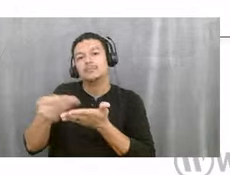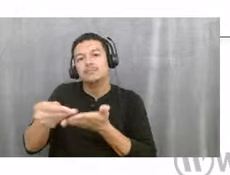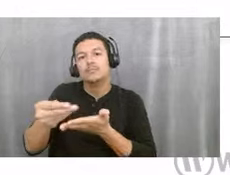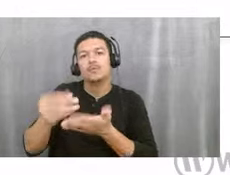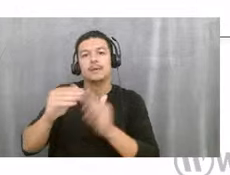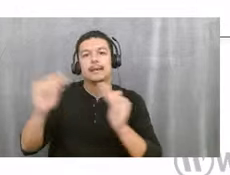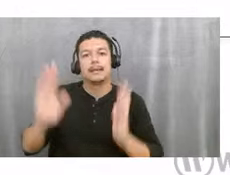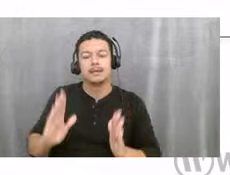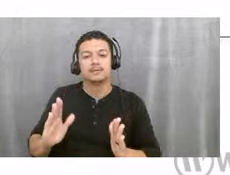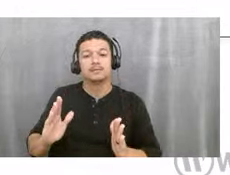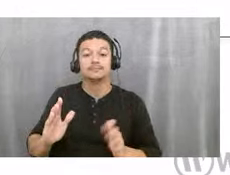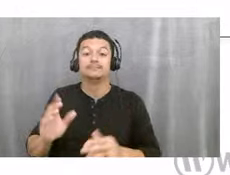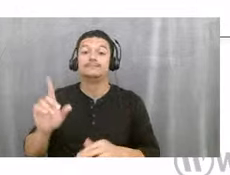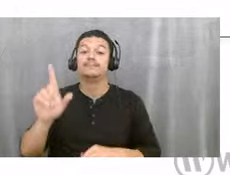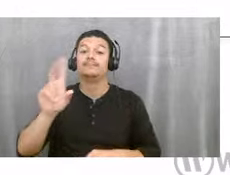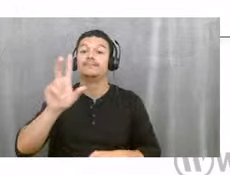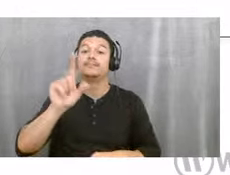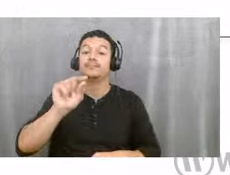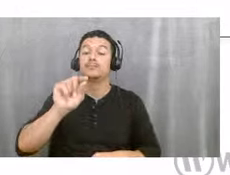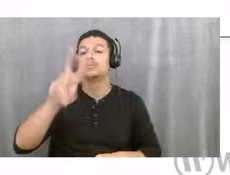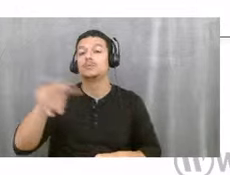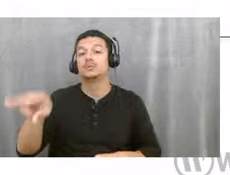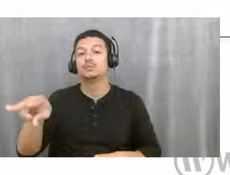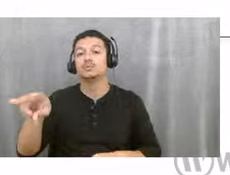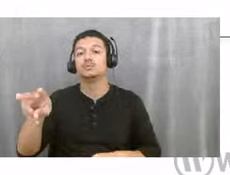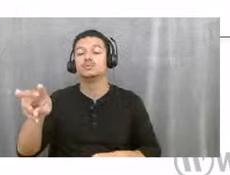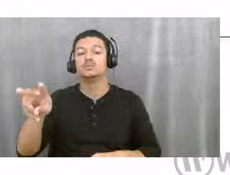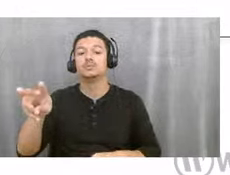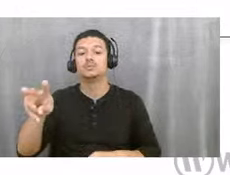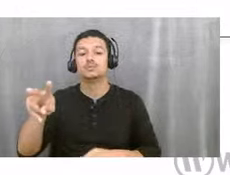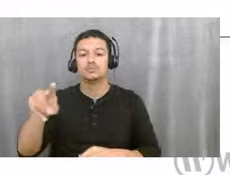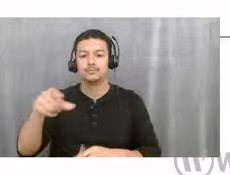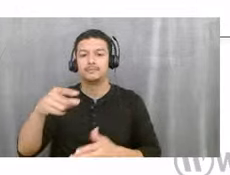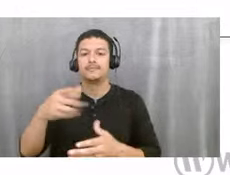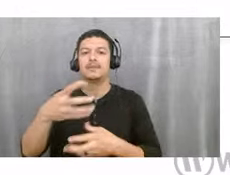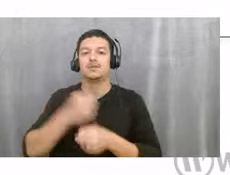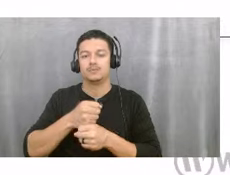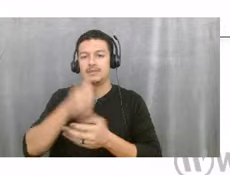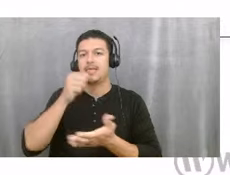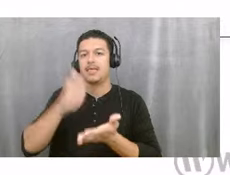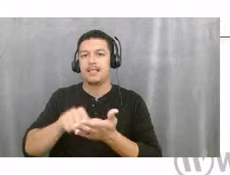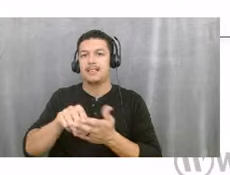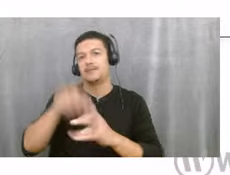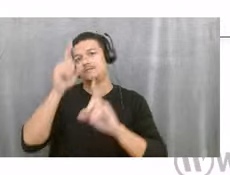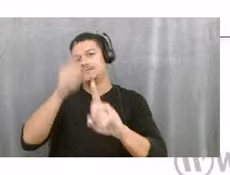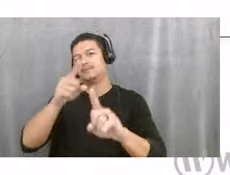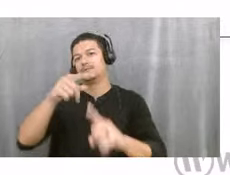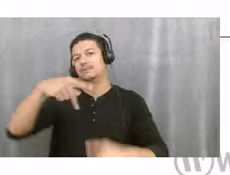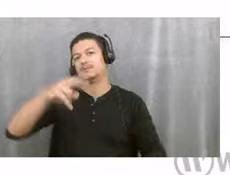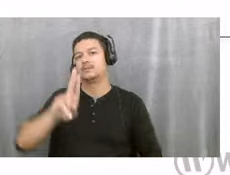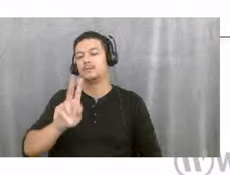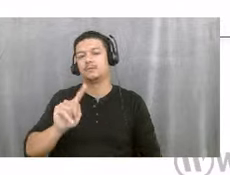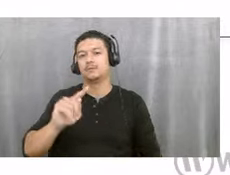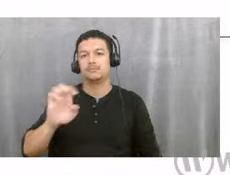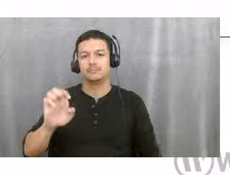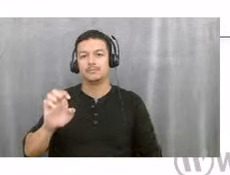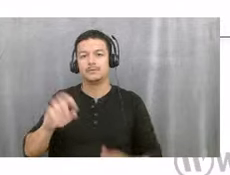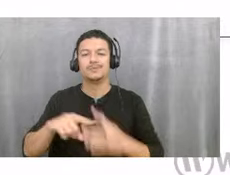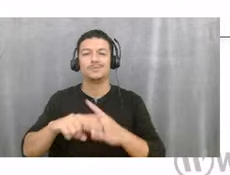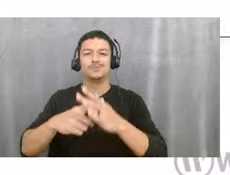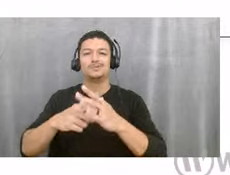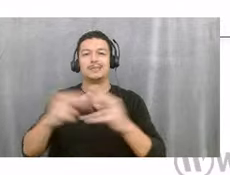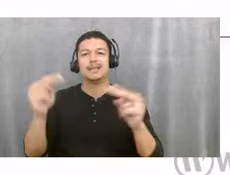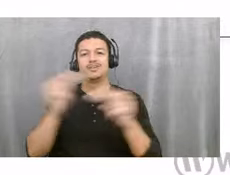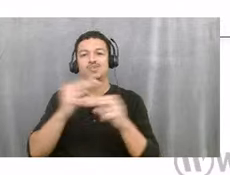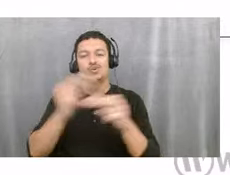in 2022, the CRA received the letter of intent from Pulte, which began the negotiation process for the purchase